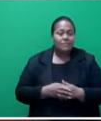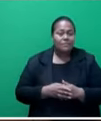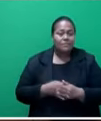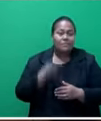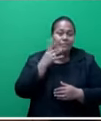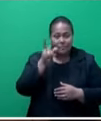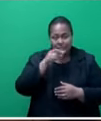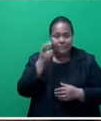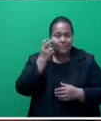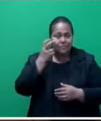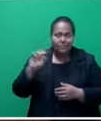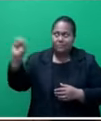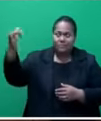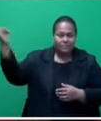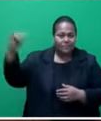our tourists back into the country.